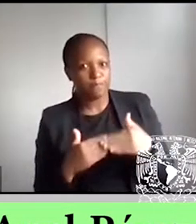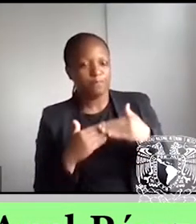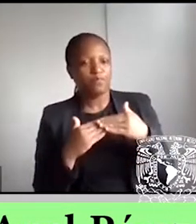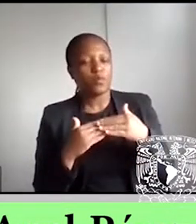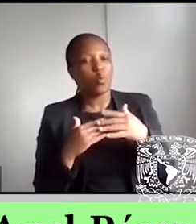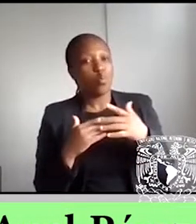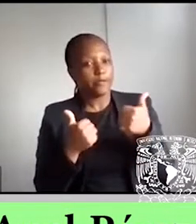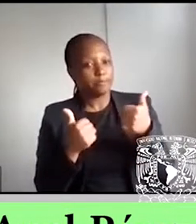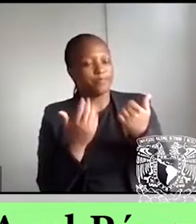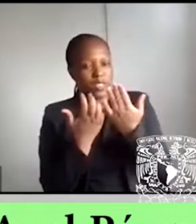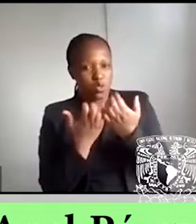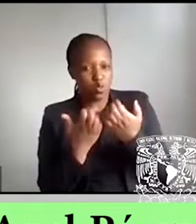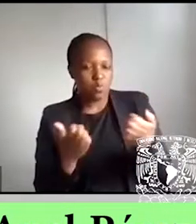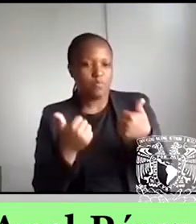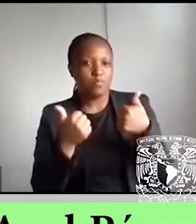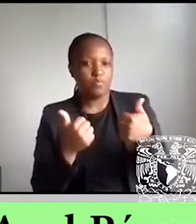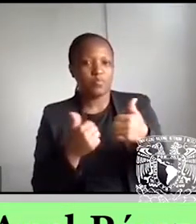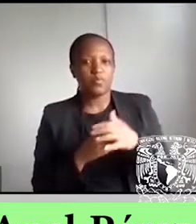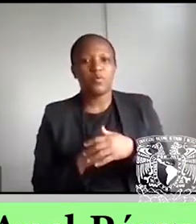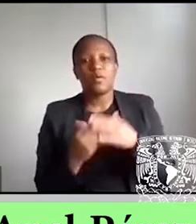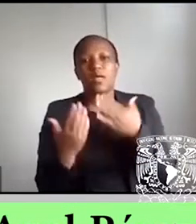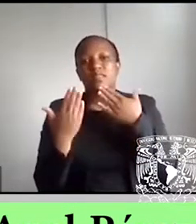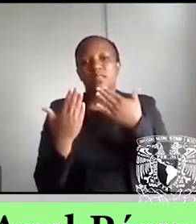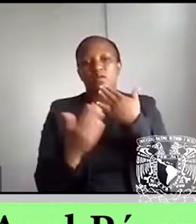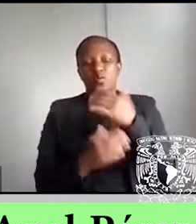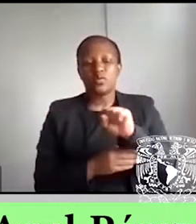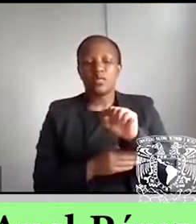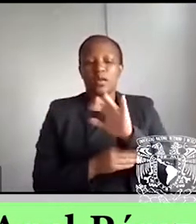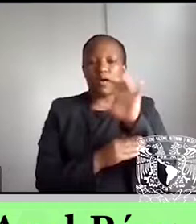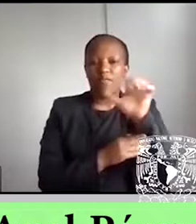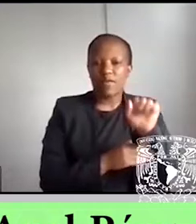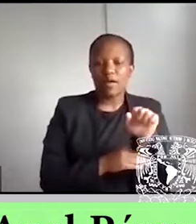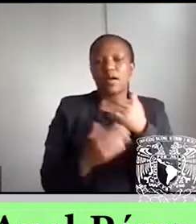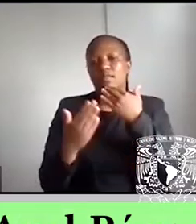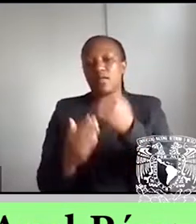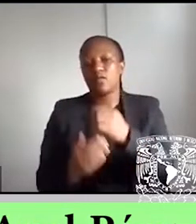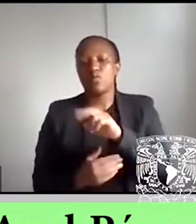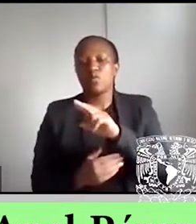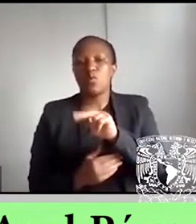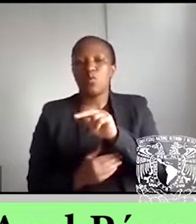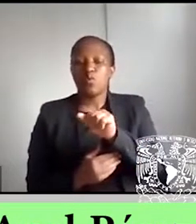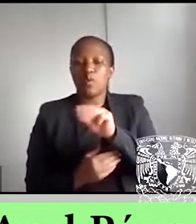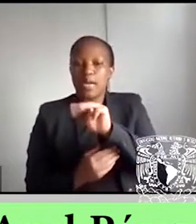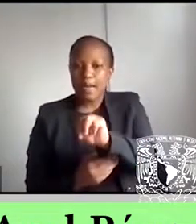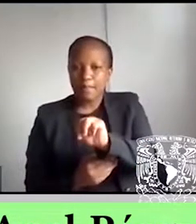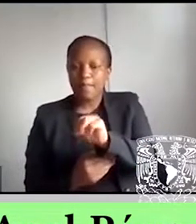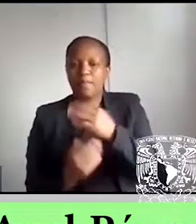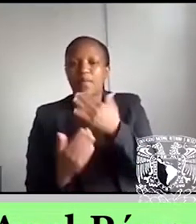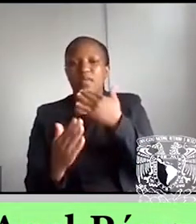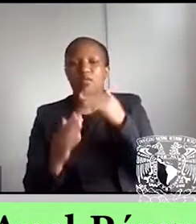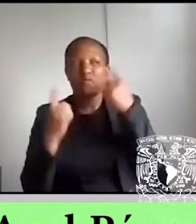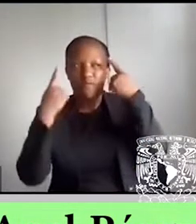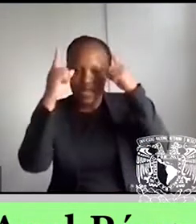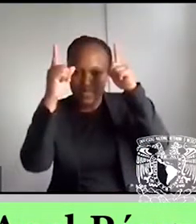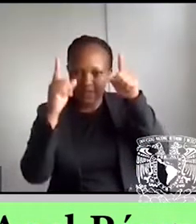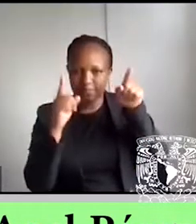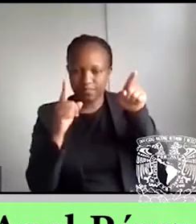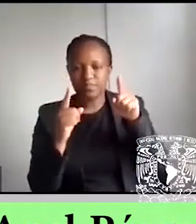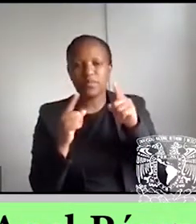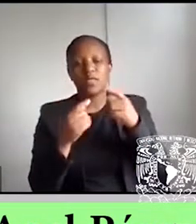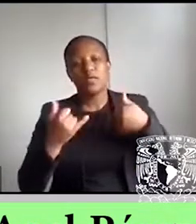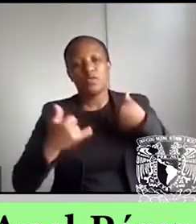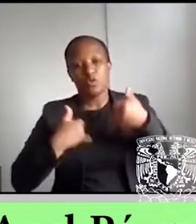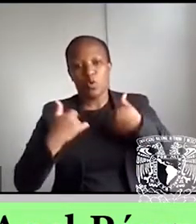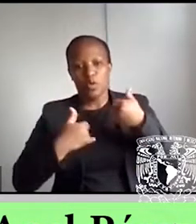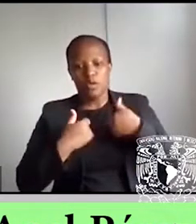So thank you for UNAM South Africa. Thank you for the Beat University. And please enjoy this literary cycle.